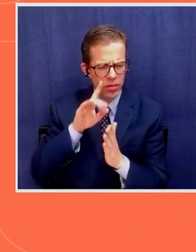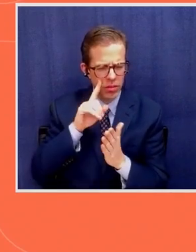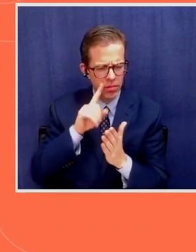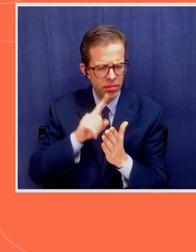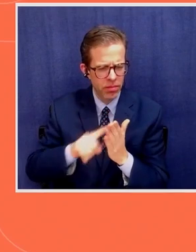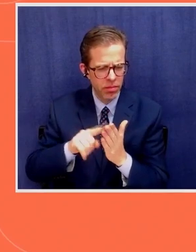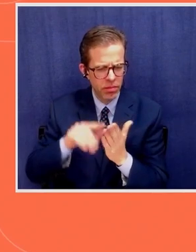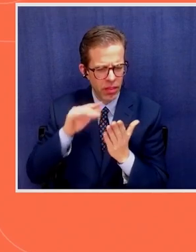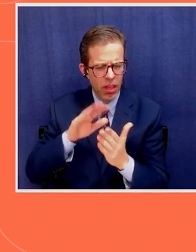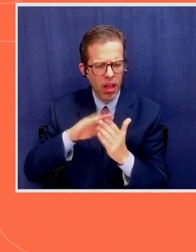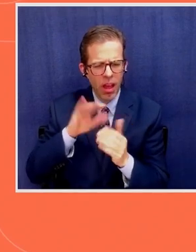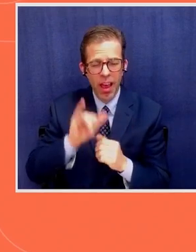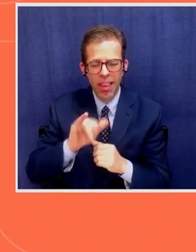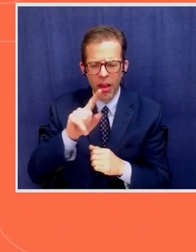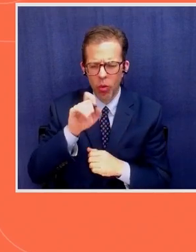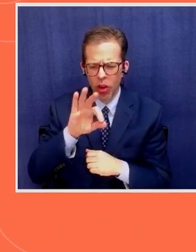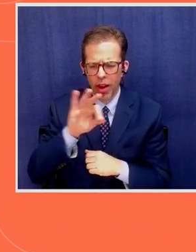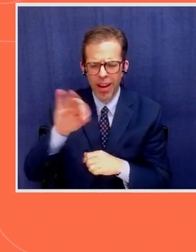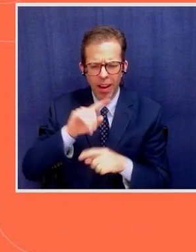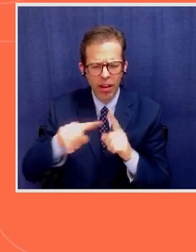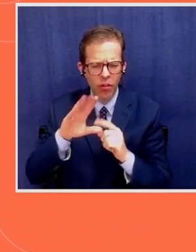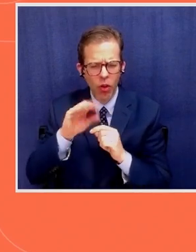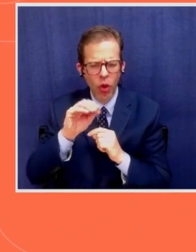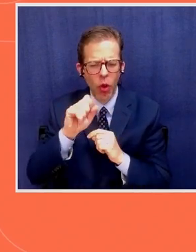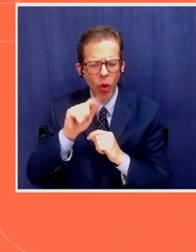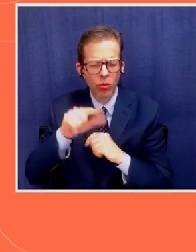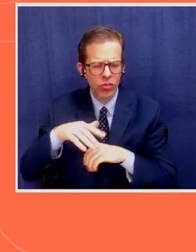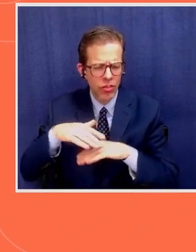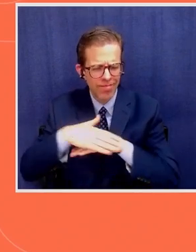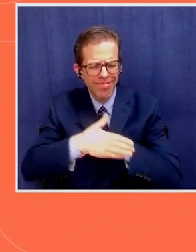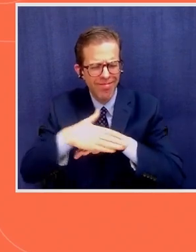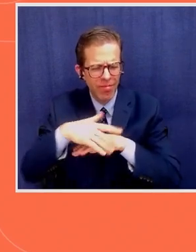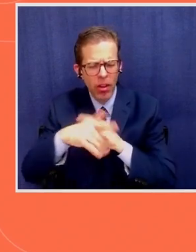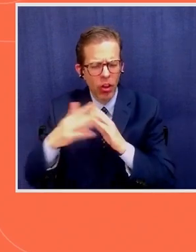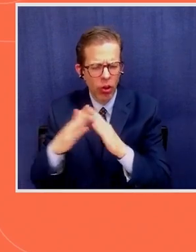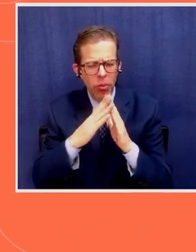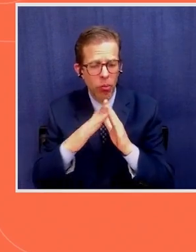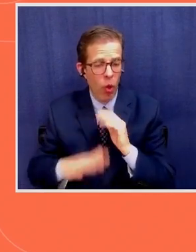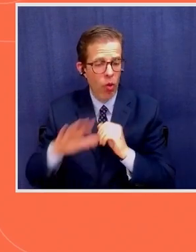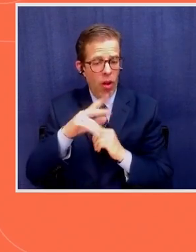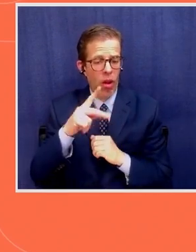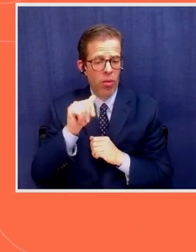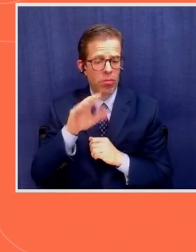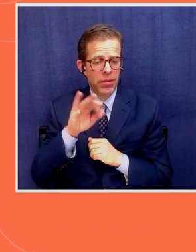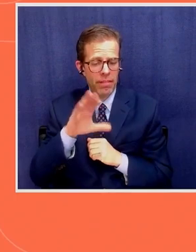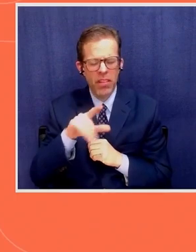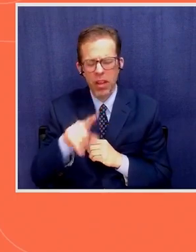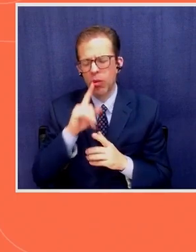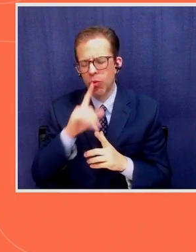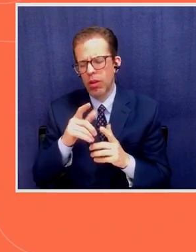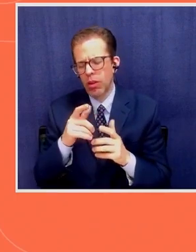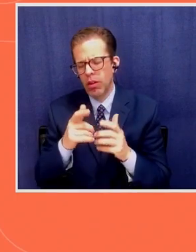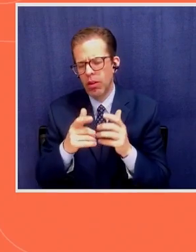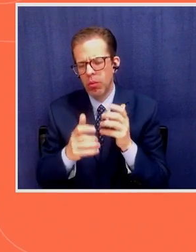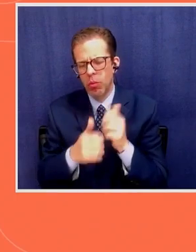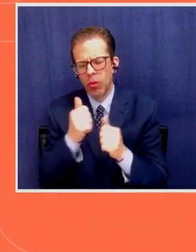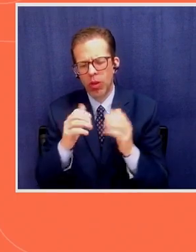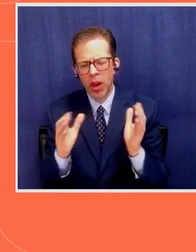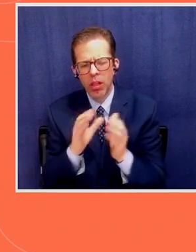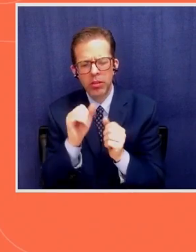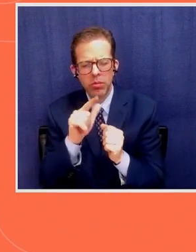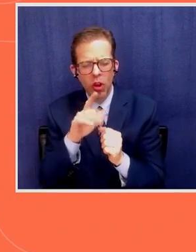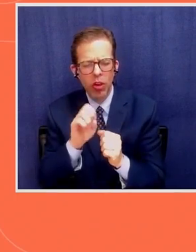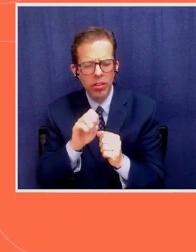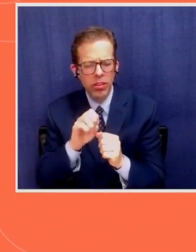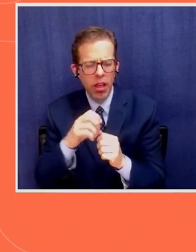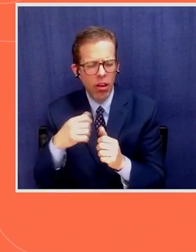communities across the Pacific who were impacted by practice small-scale fisheries and impacted by the pandemic.